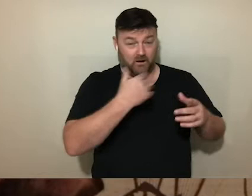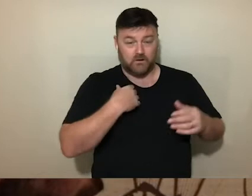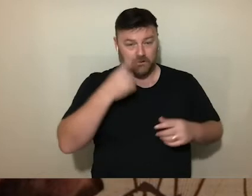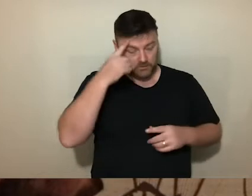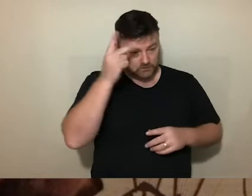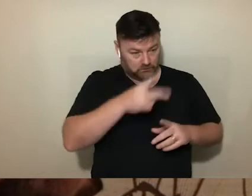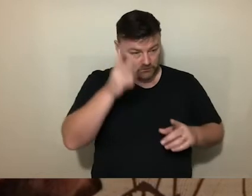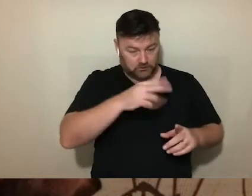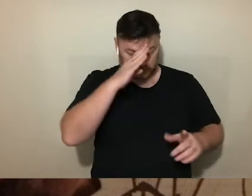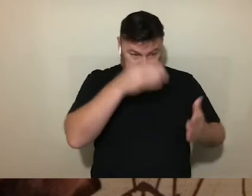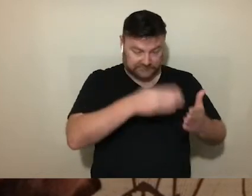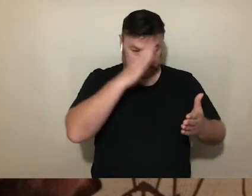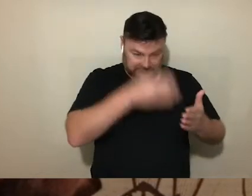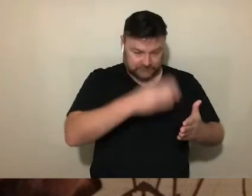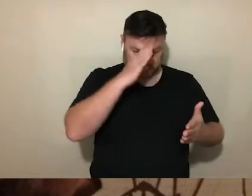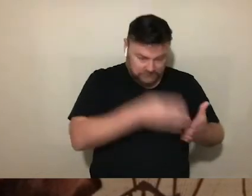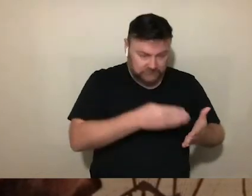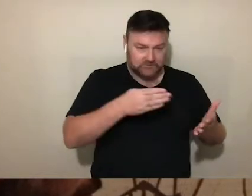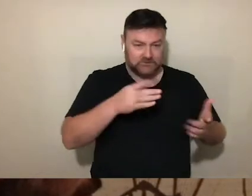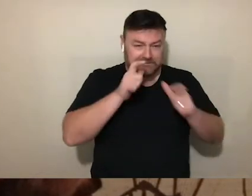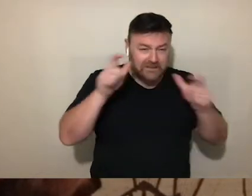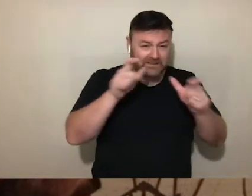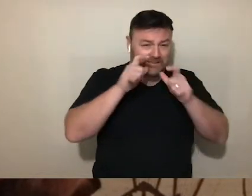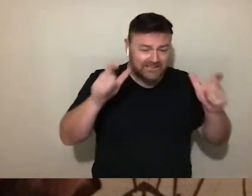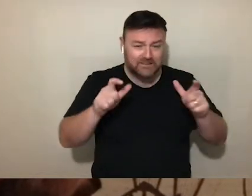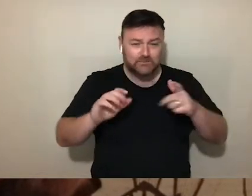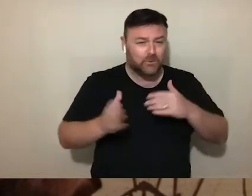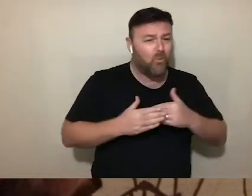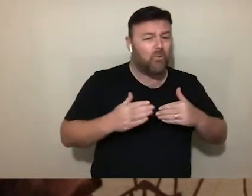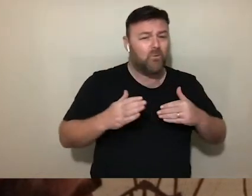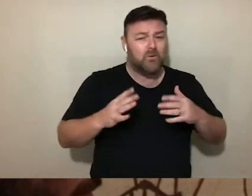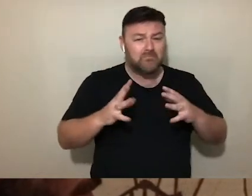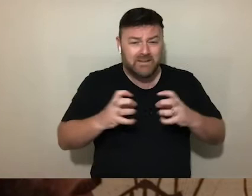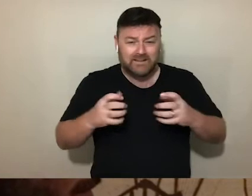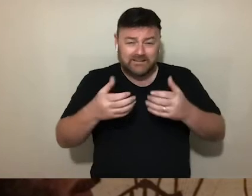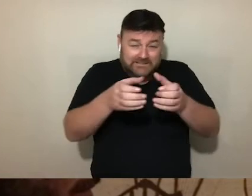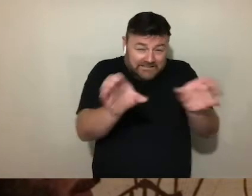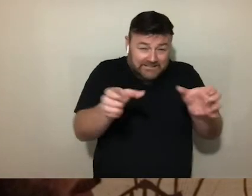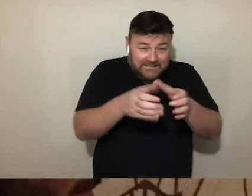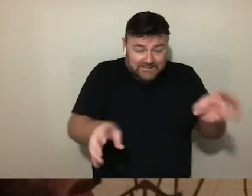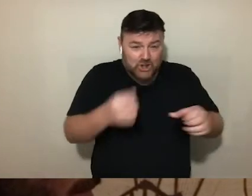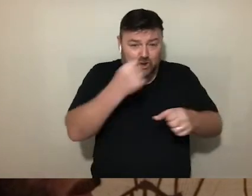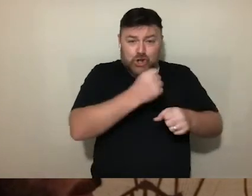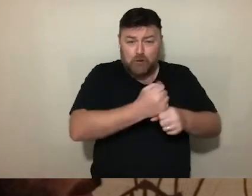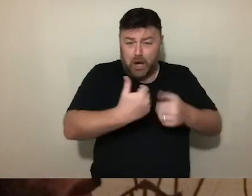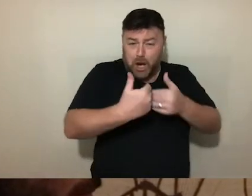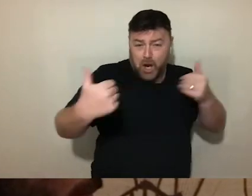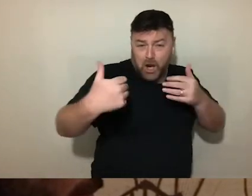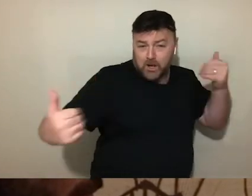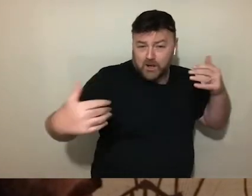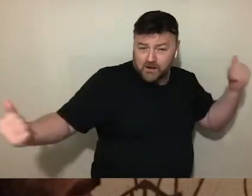Train tracks down faces and banshee screams and crushing doors. Splits and foundations between generations. Roots rotting and